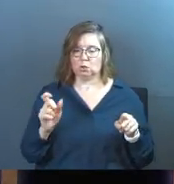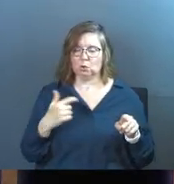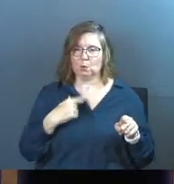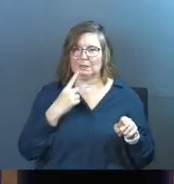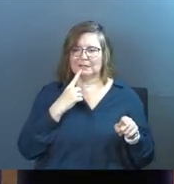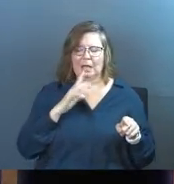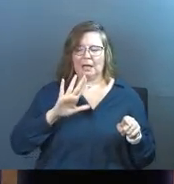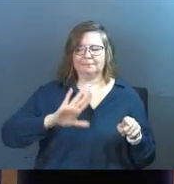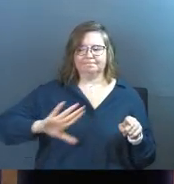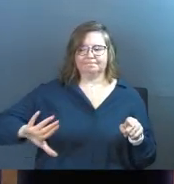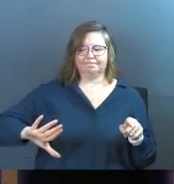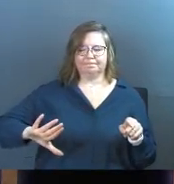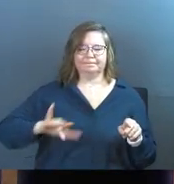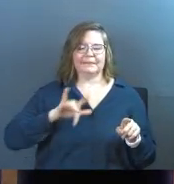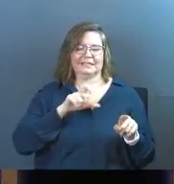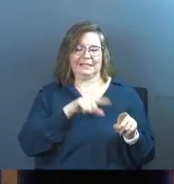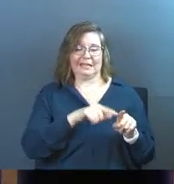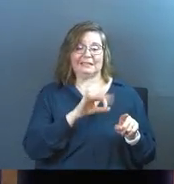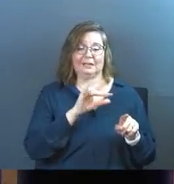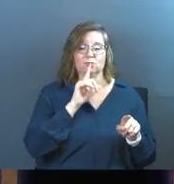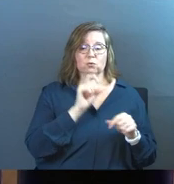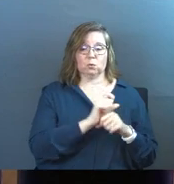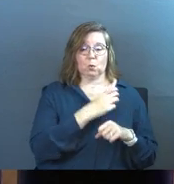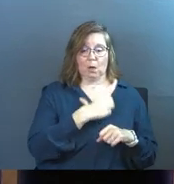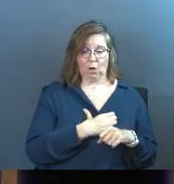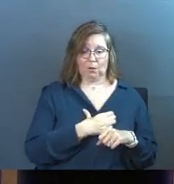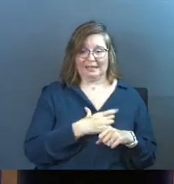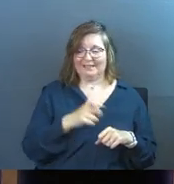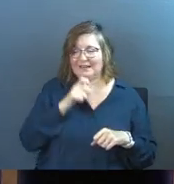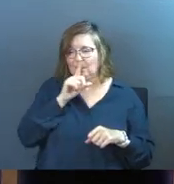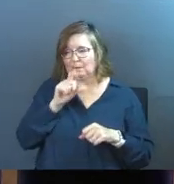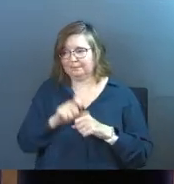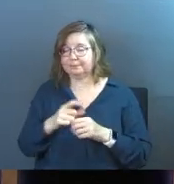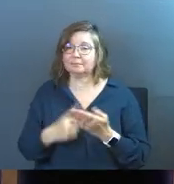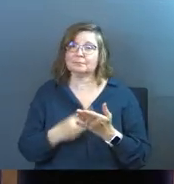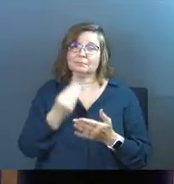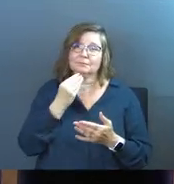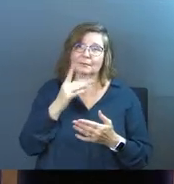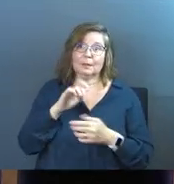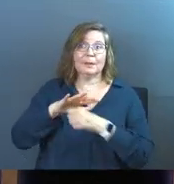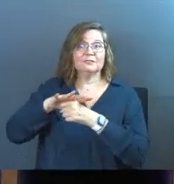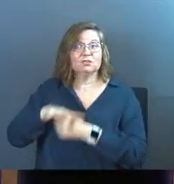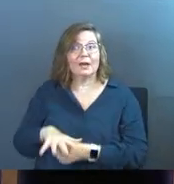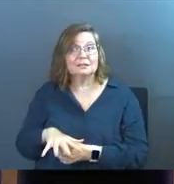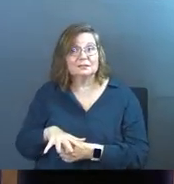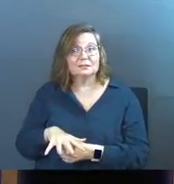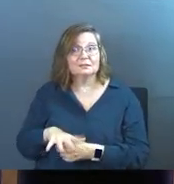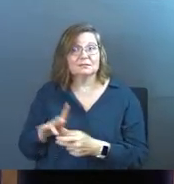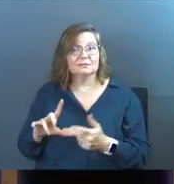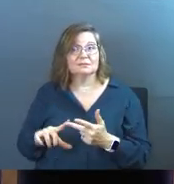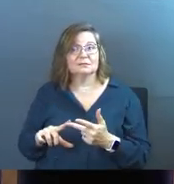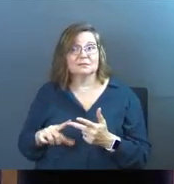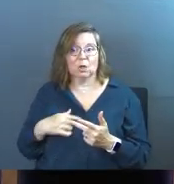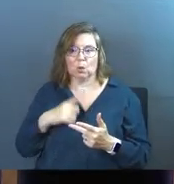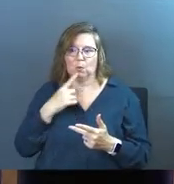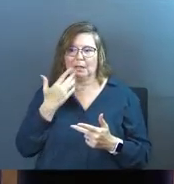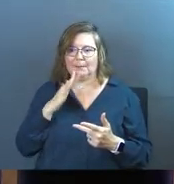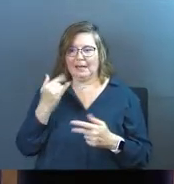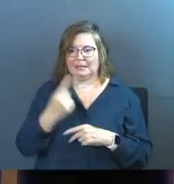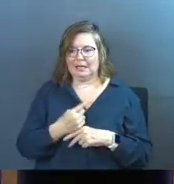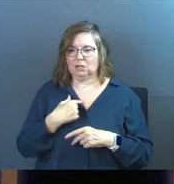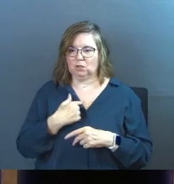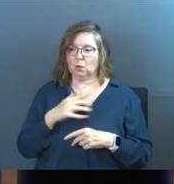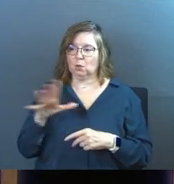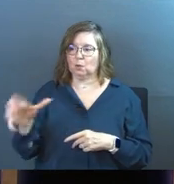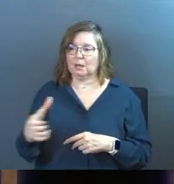that you can say no to that one. And yes to this one. And sometimes we're choosing to eat because of stress and you had a really bad day.